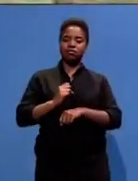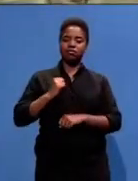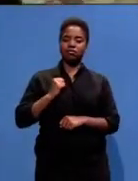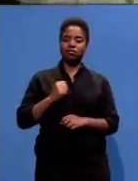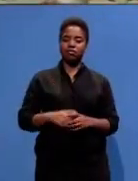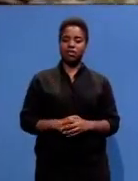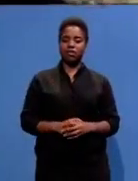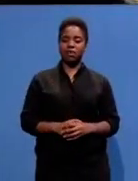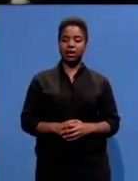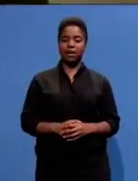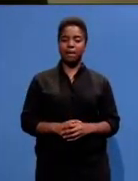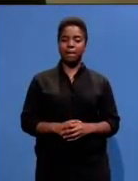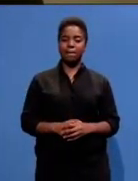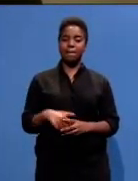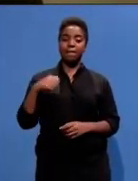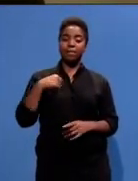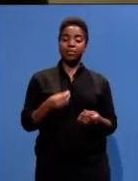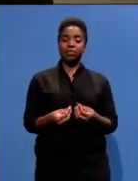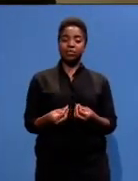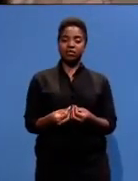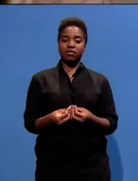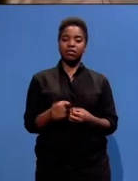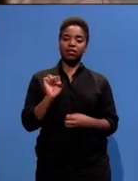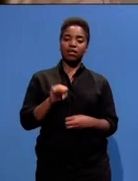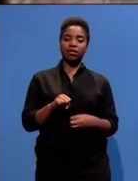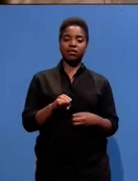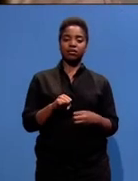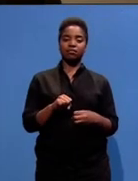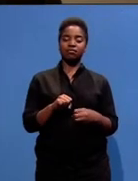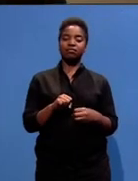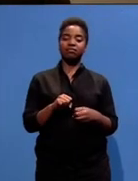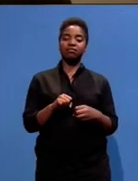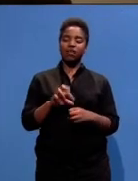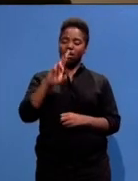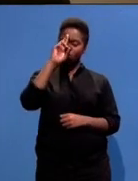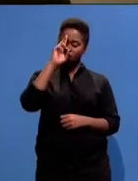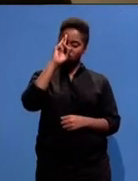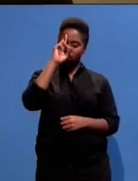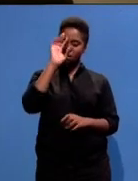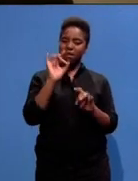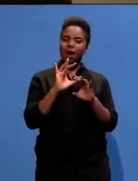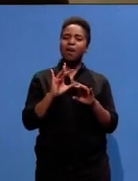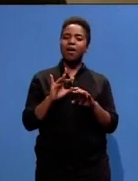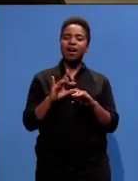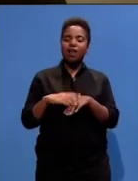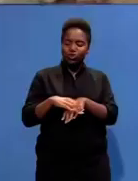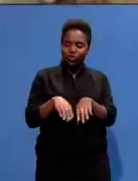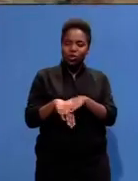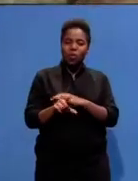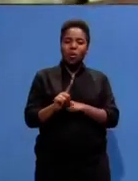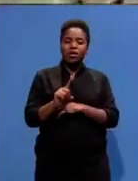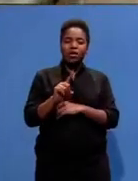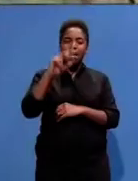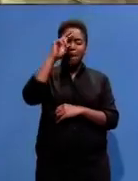the regulations said they must have short trousers, no socks, right through the winter.